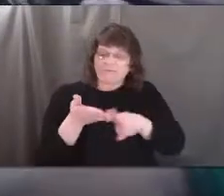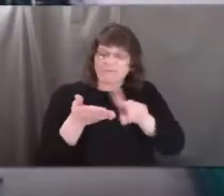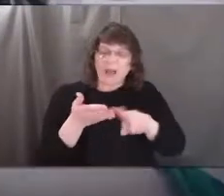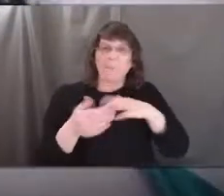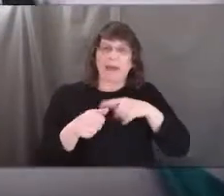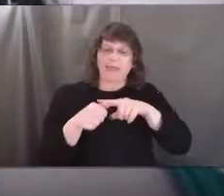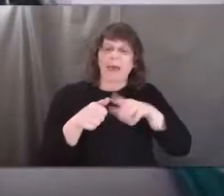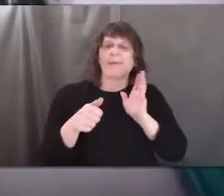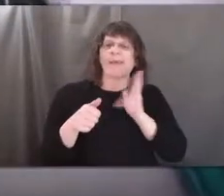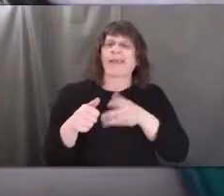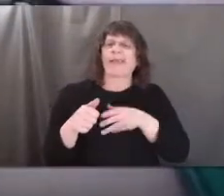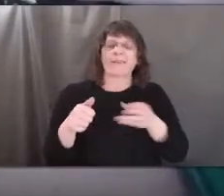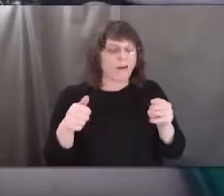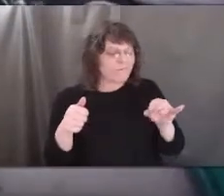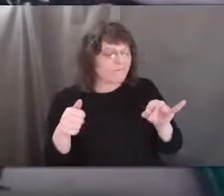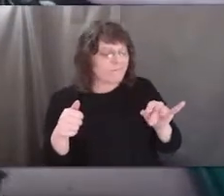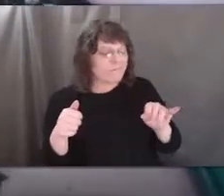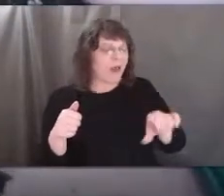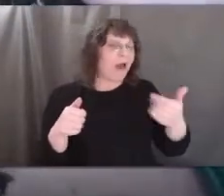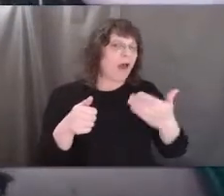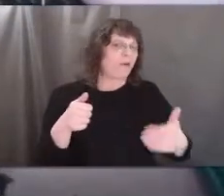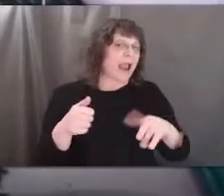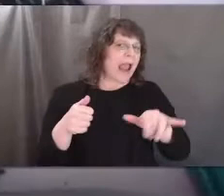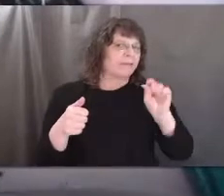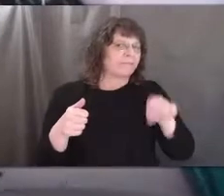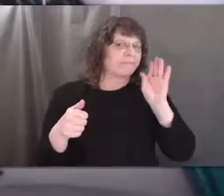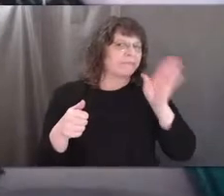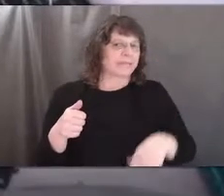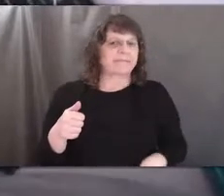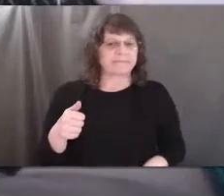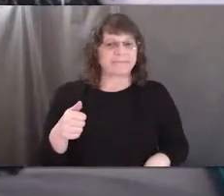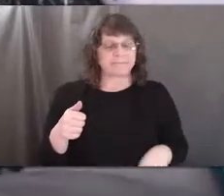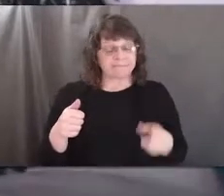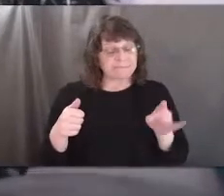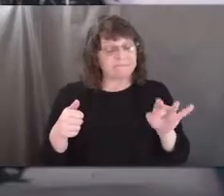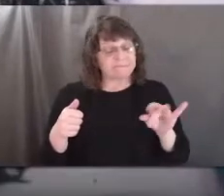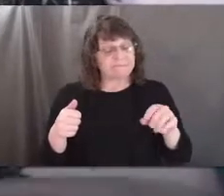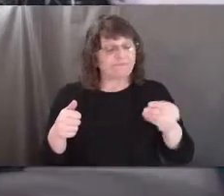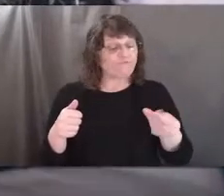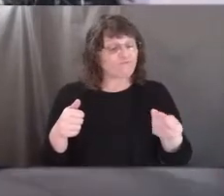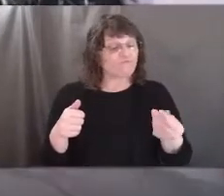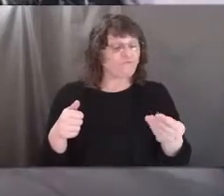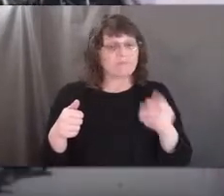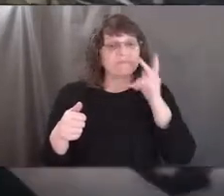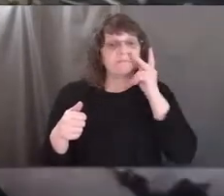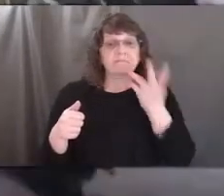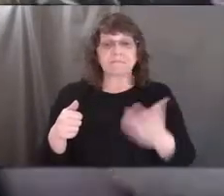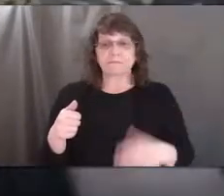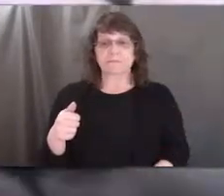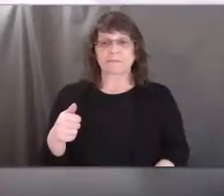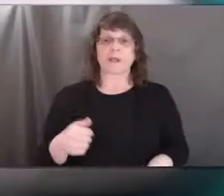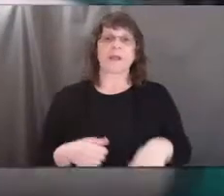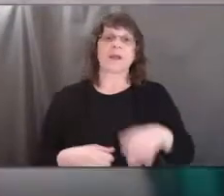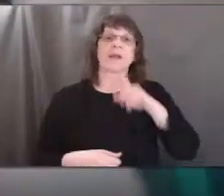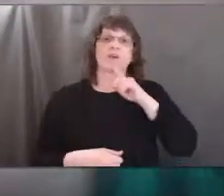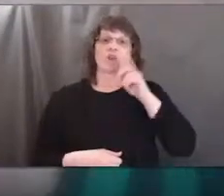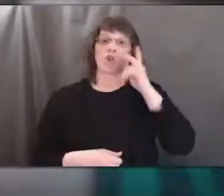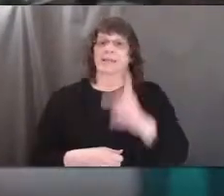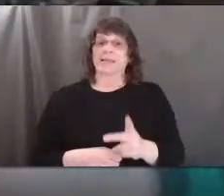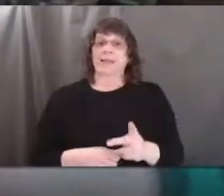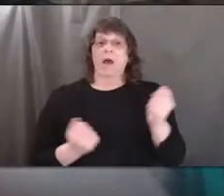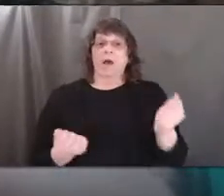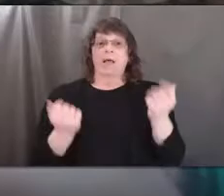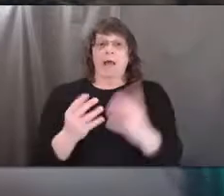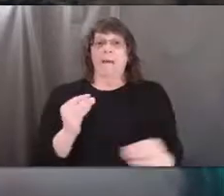thumb, so I'll let them continue to do that. And I'll just continue one-handed with my exploration. Definitely seeing a